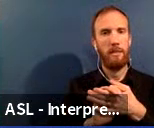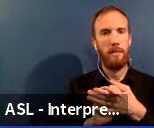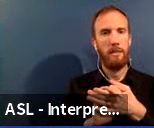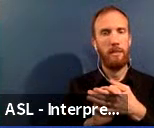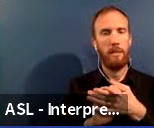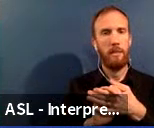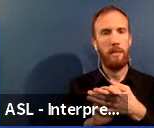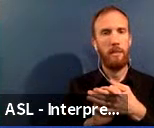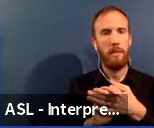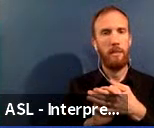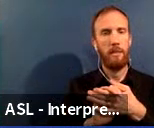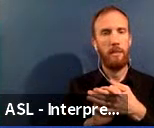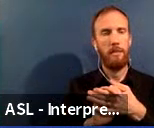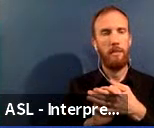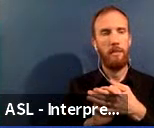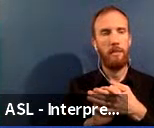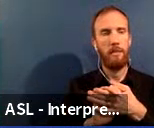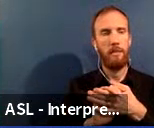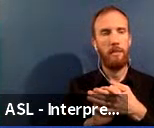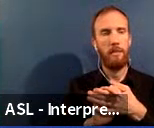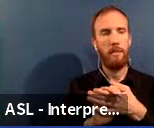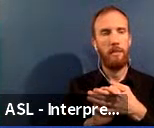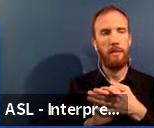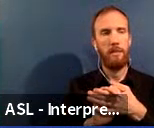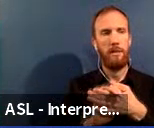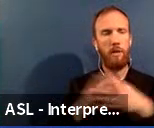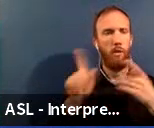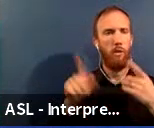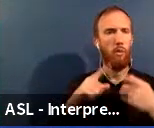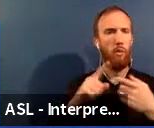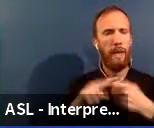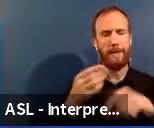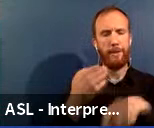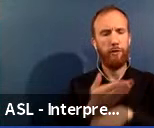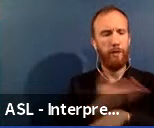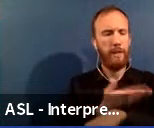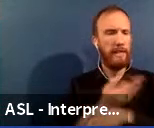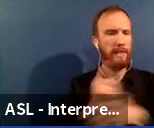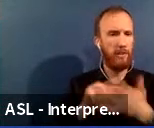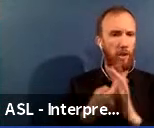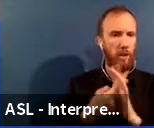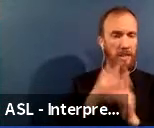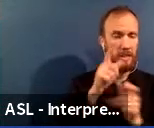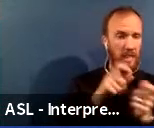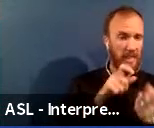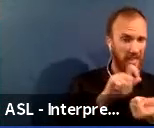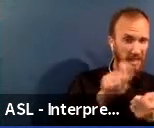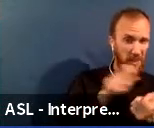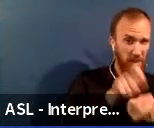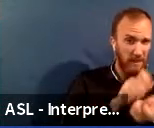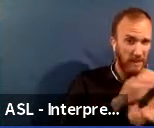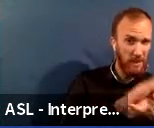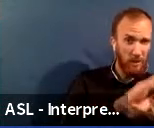renovations begin? Will it only be certain schools, uh, or all CPS buildings that get an investment?